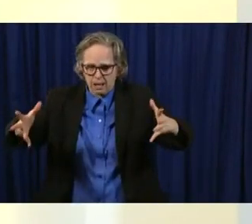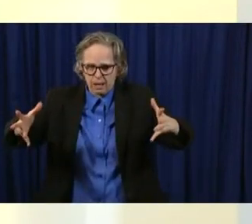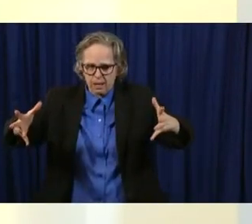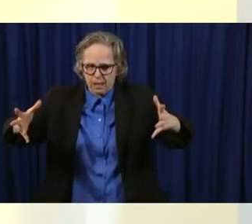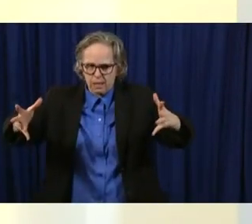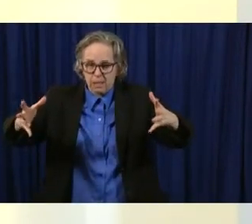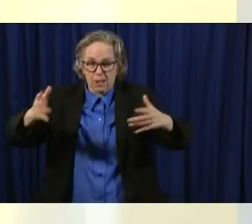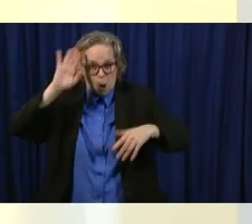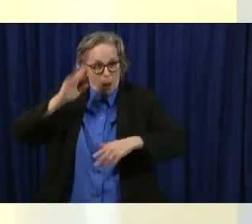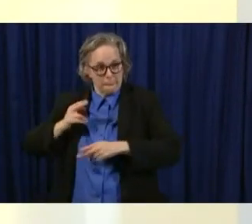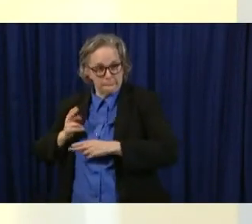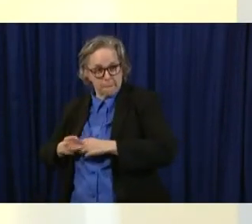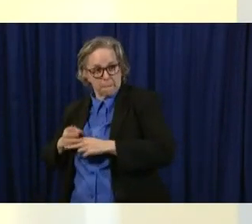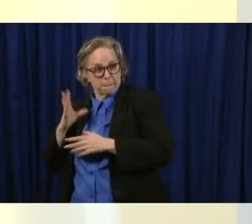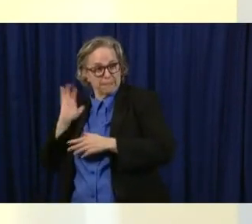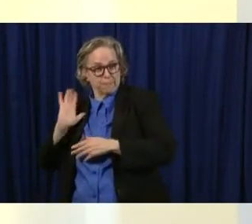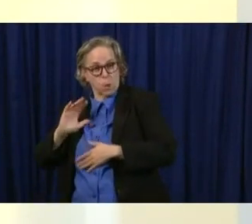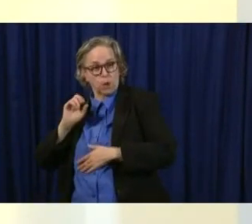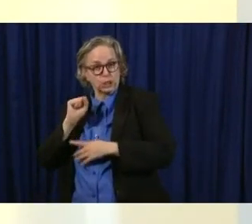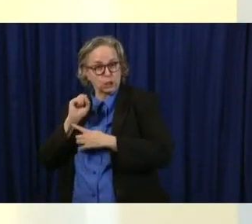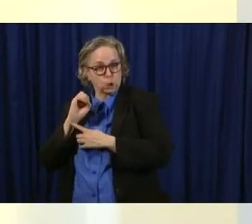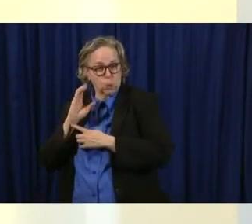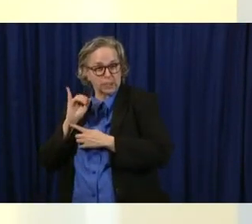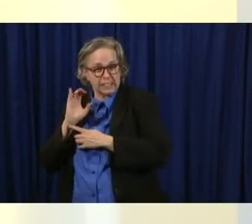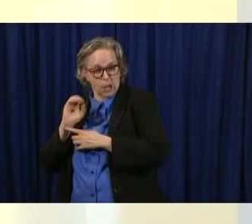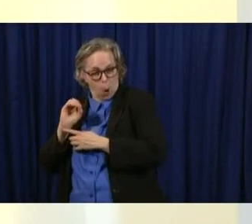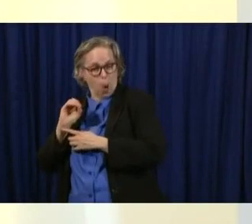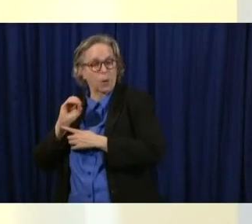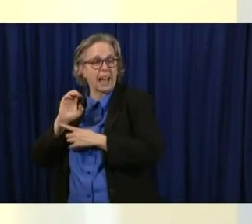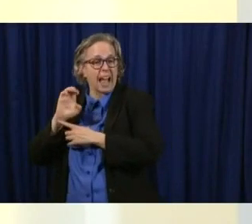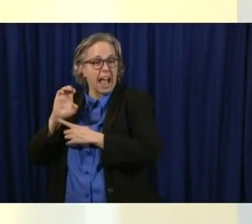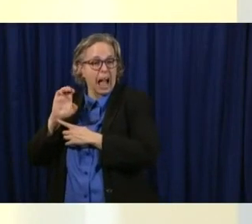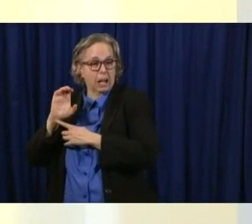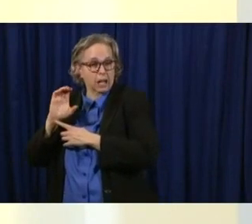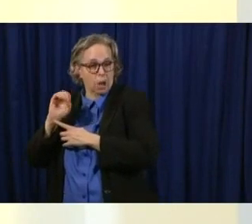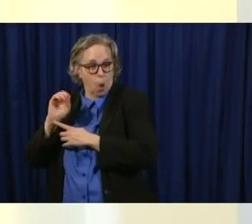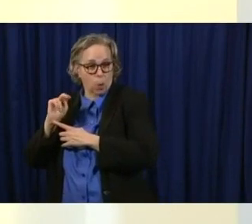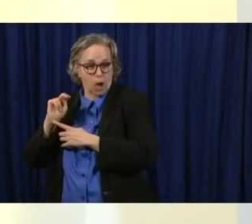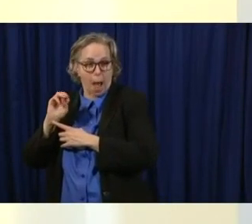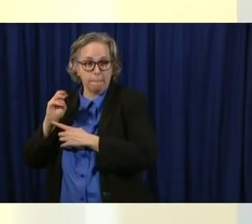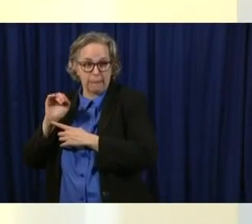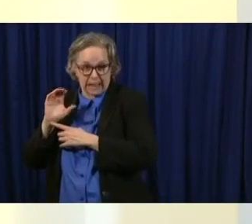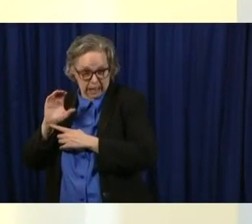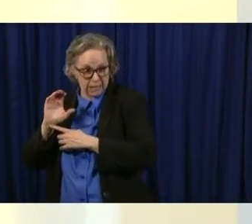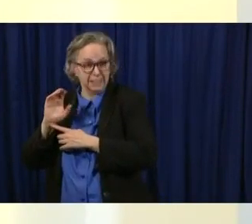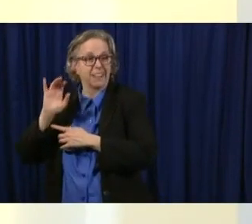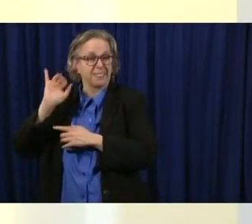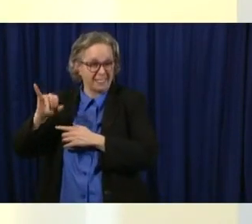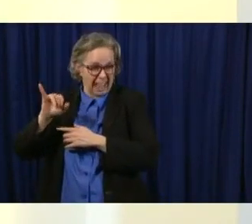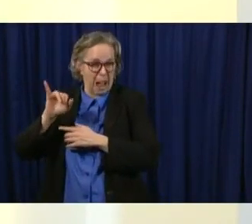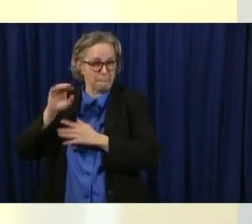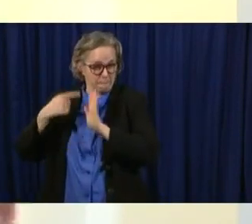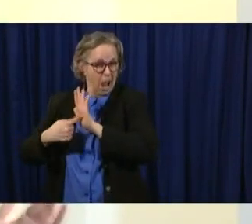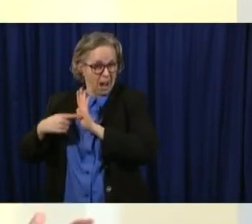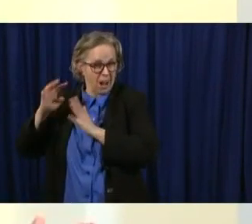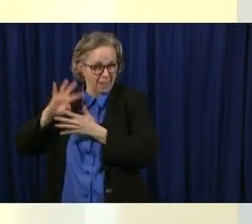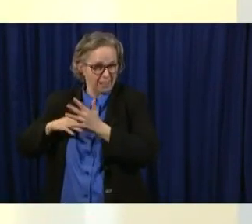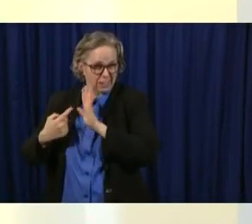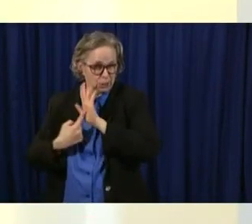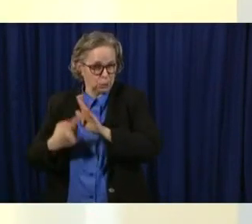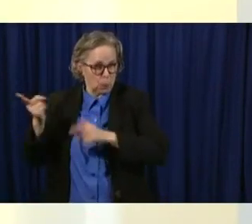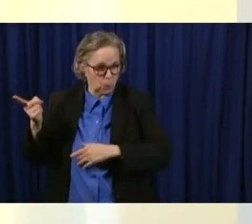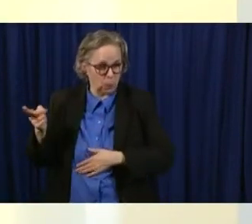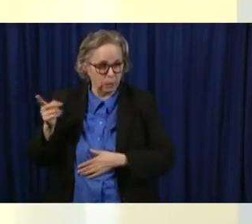means that in public health I think about you as individual well-being and all your behaviors, your genetics, those